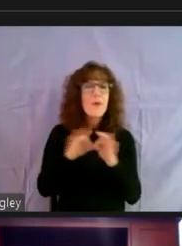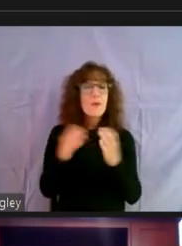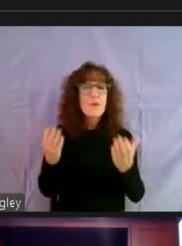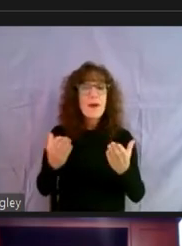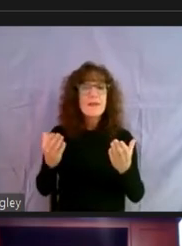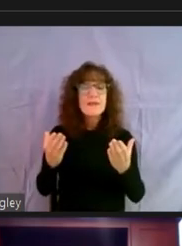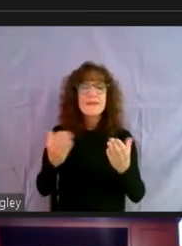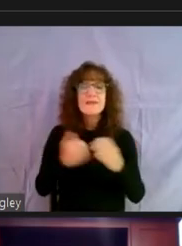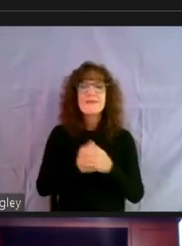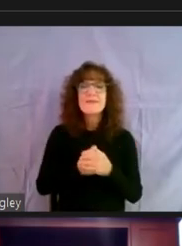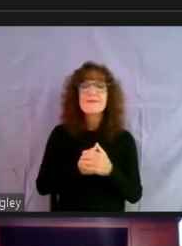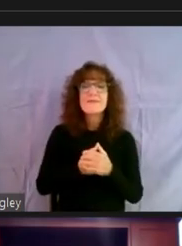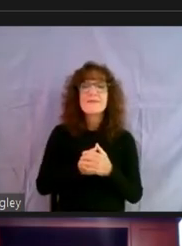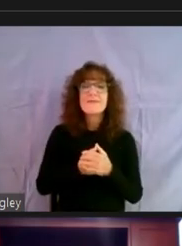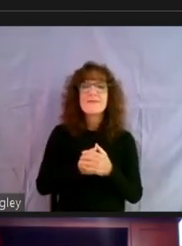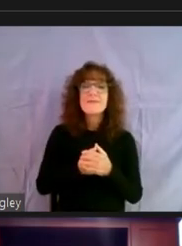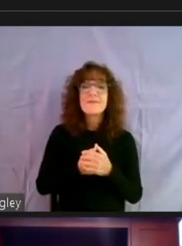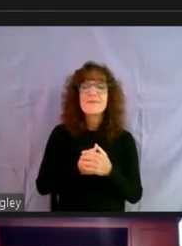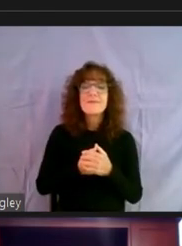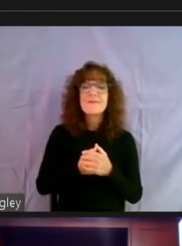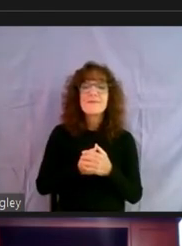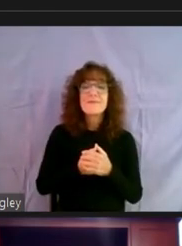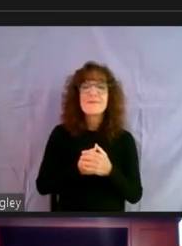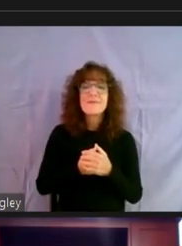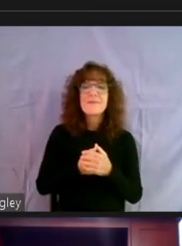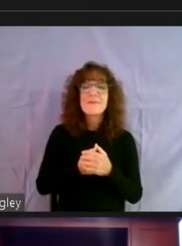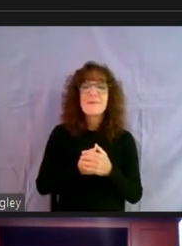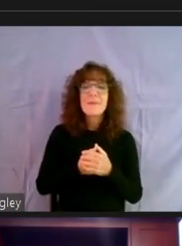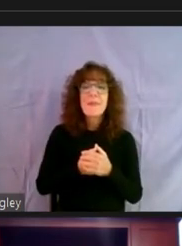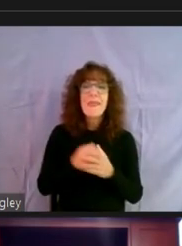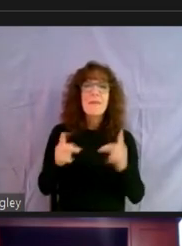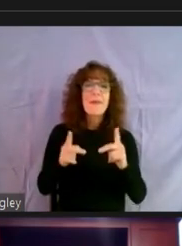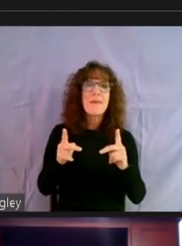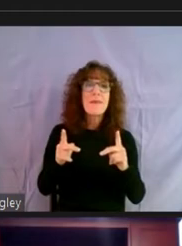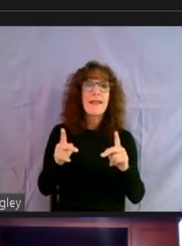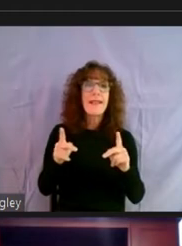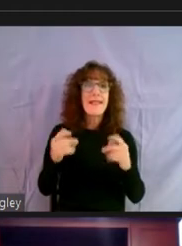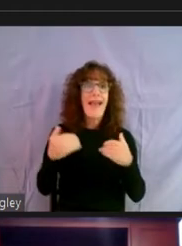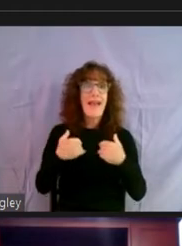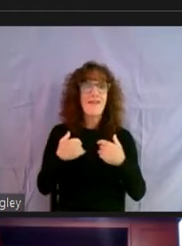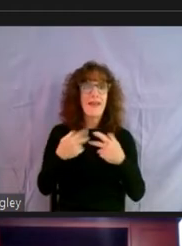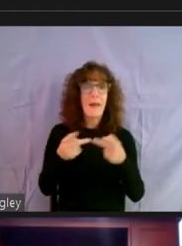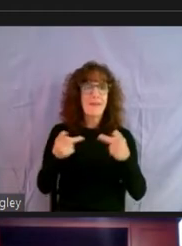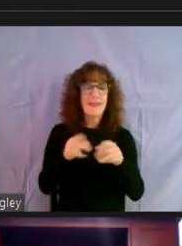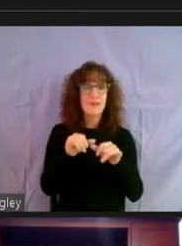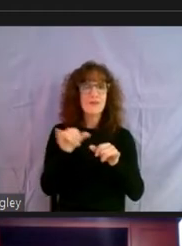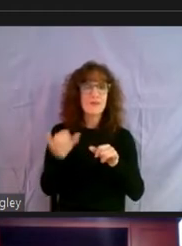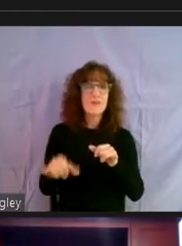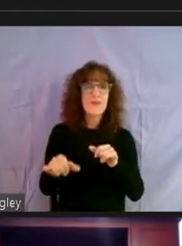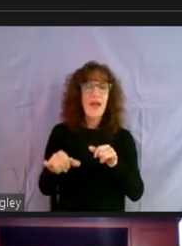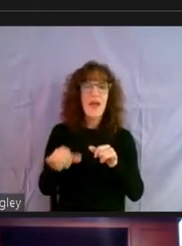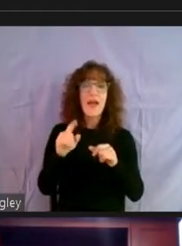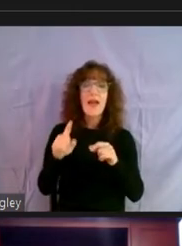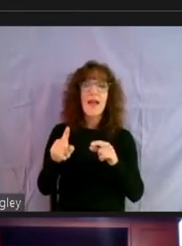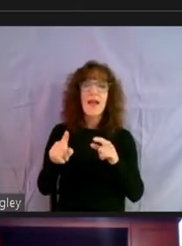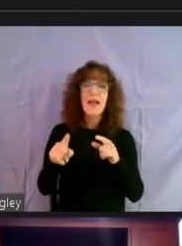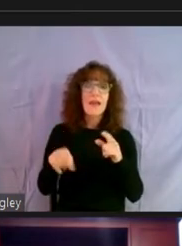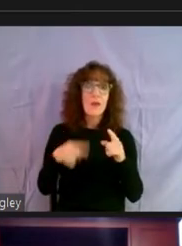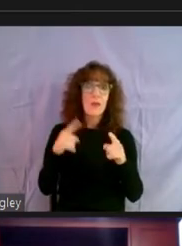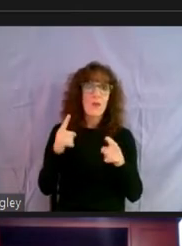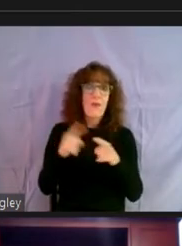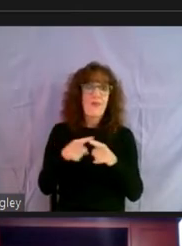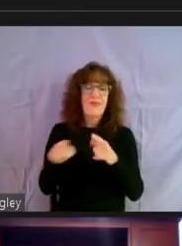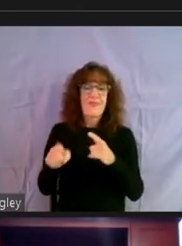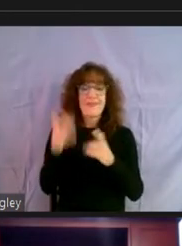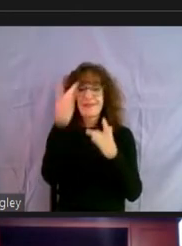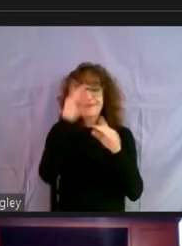persons being able to have a place to stay when this, when this, uh, pandemic is over.